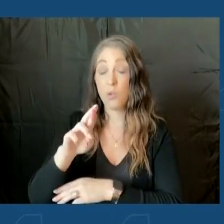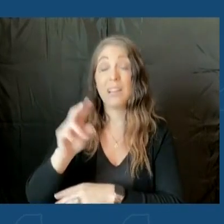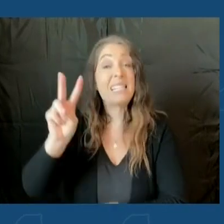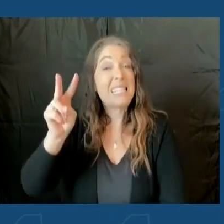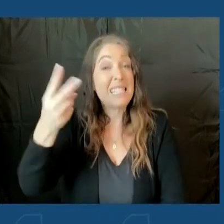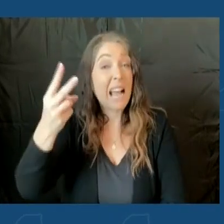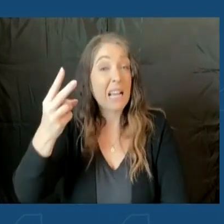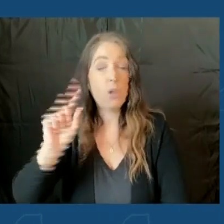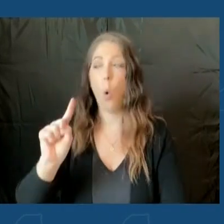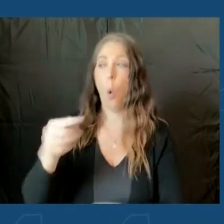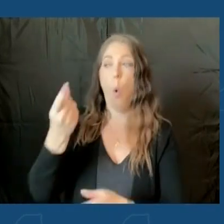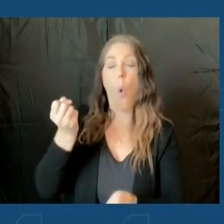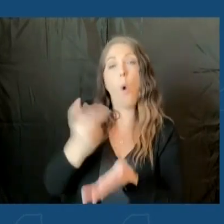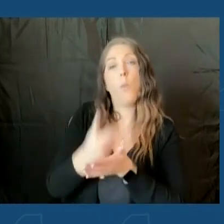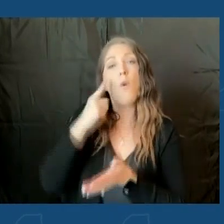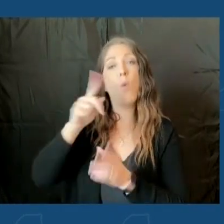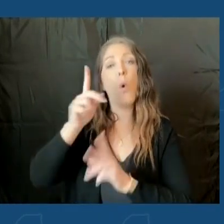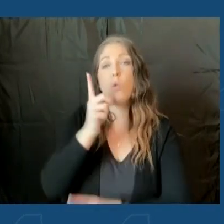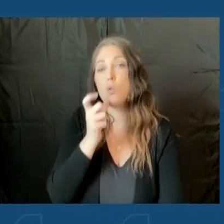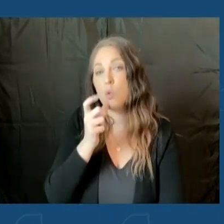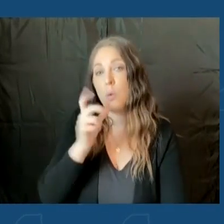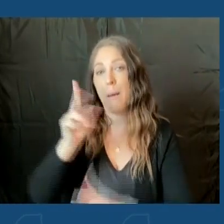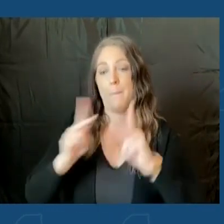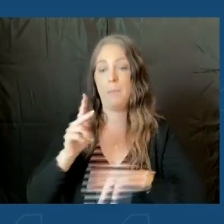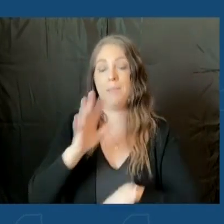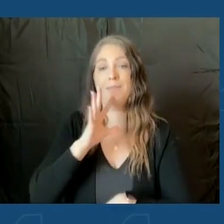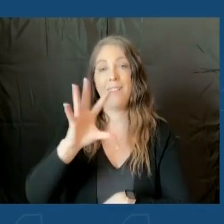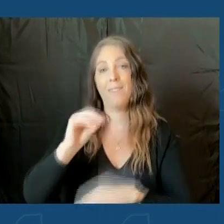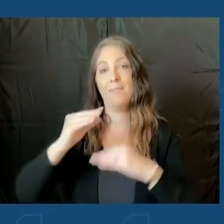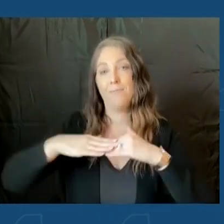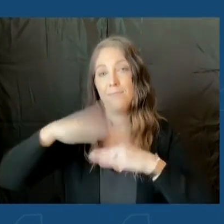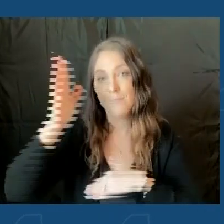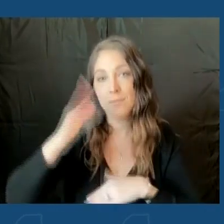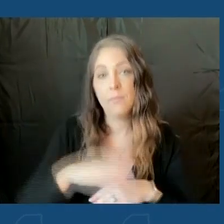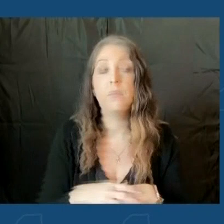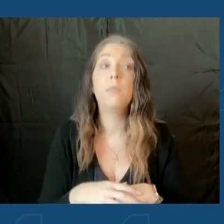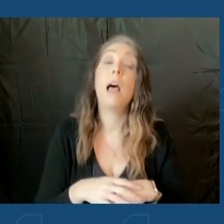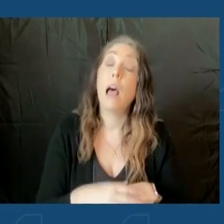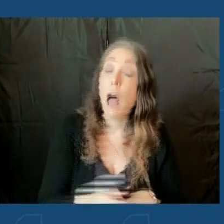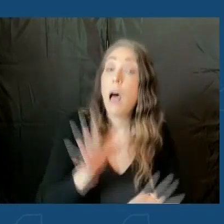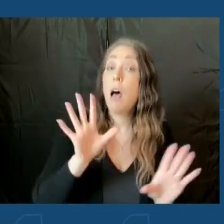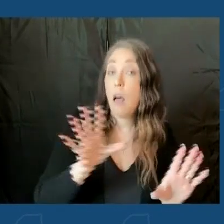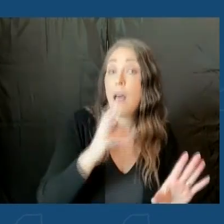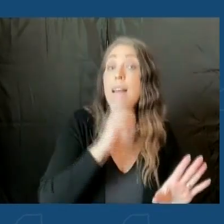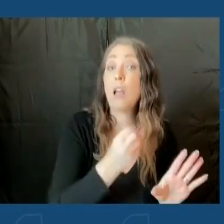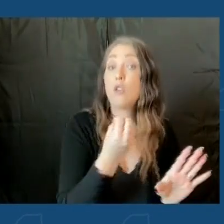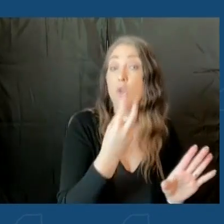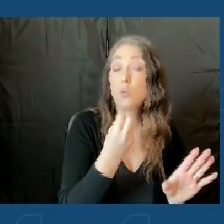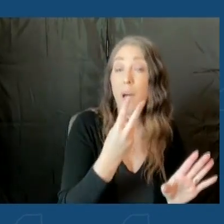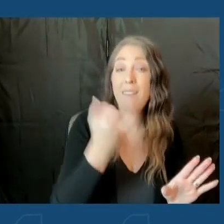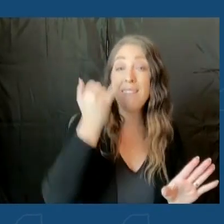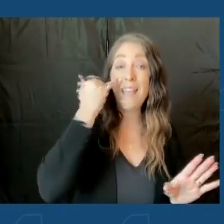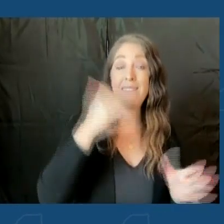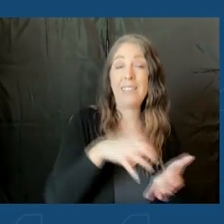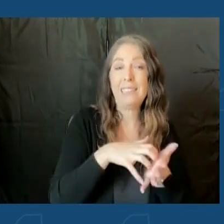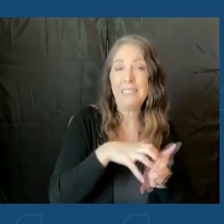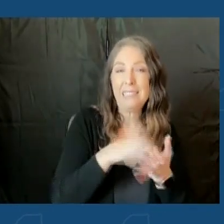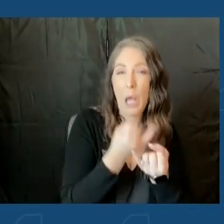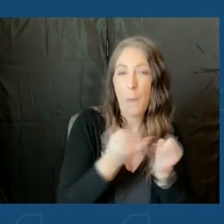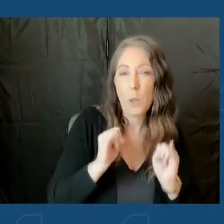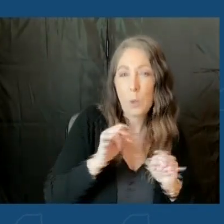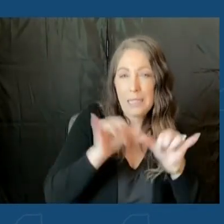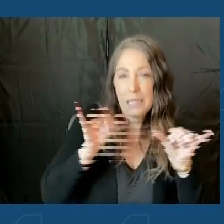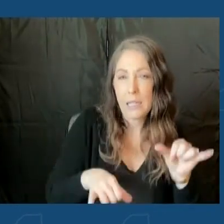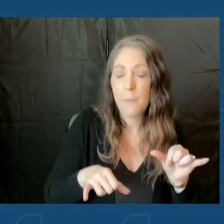only approved for people who are 50 and over and 12 years old who have a weakened immune system. We are pushing the federal government